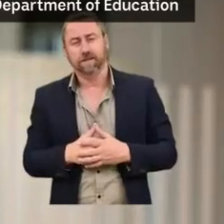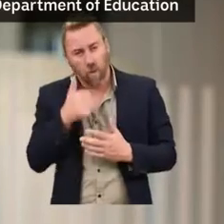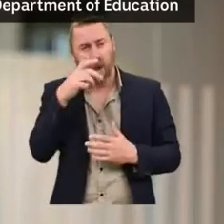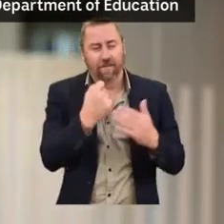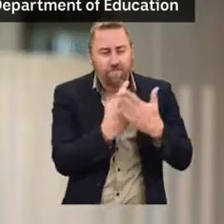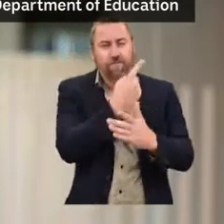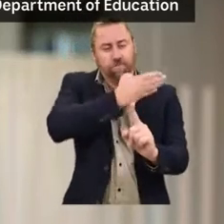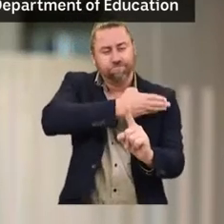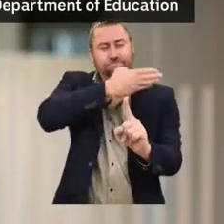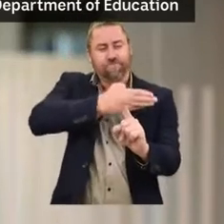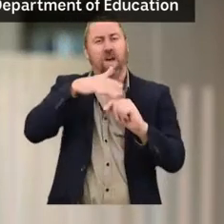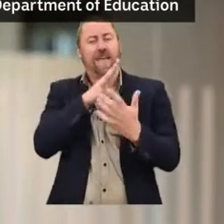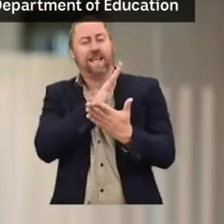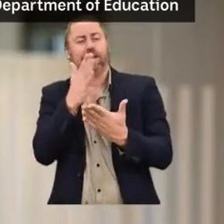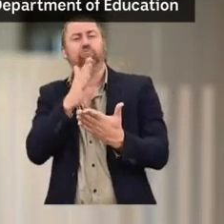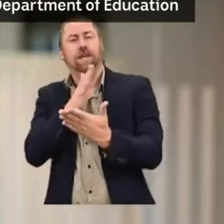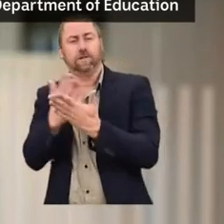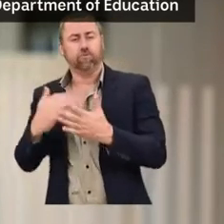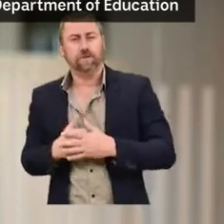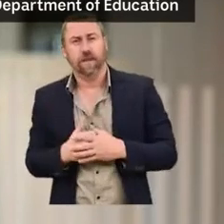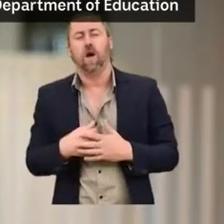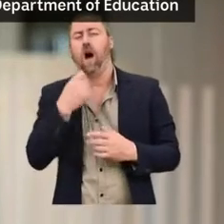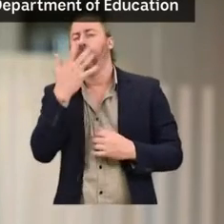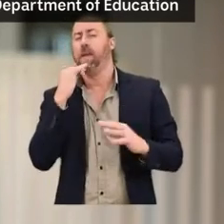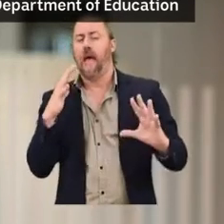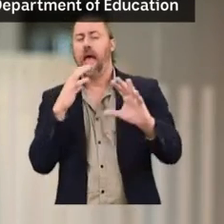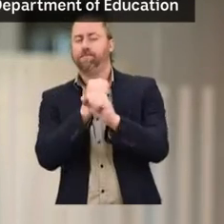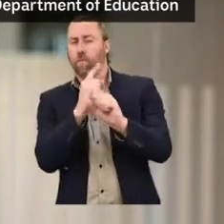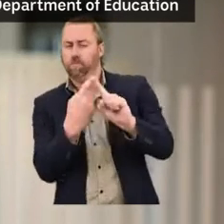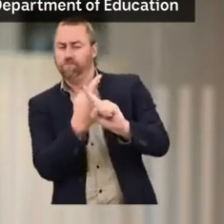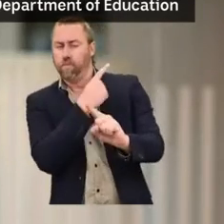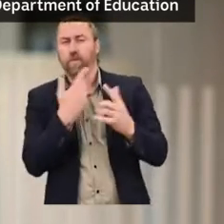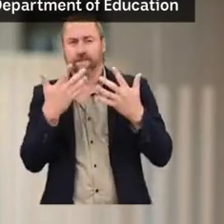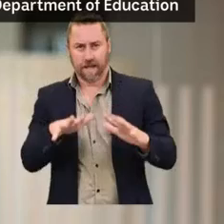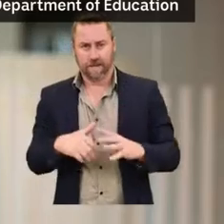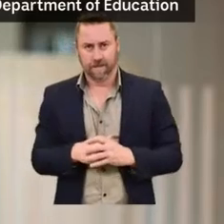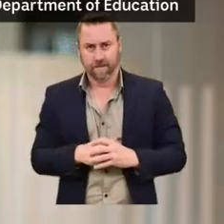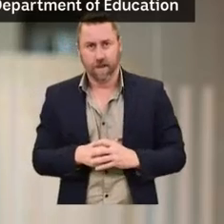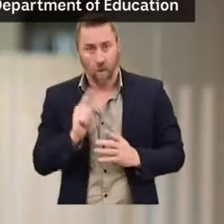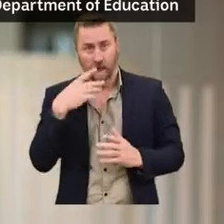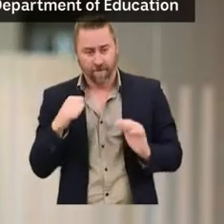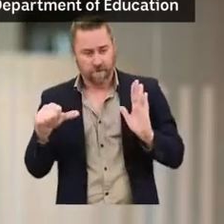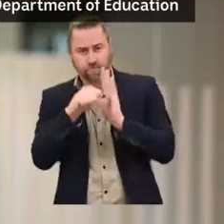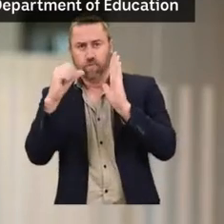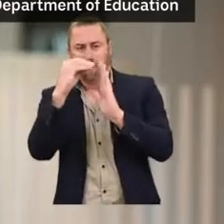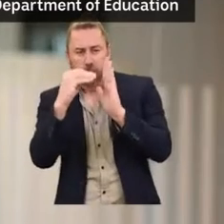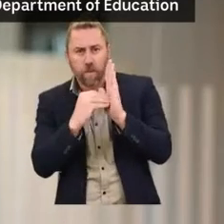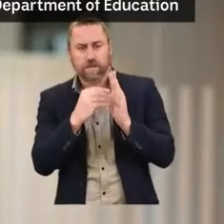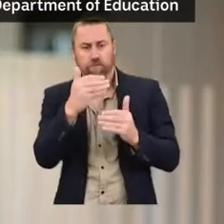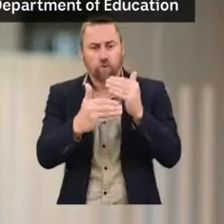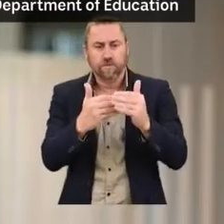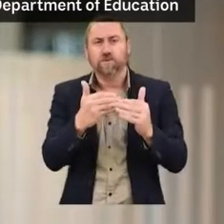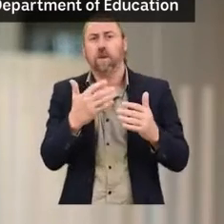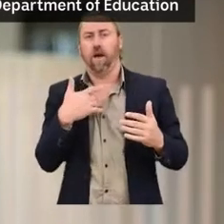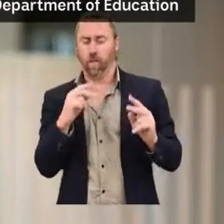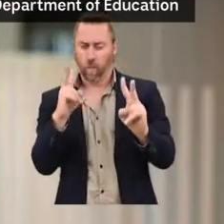work, but I'd like to recap on some of the key components. We have introduced rigorous mechanisms to ensure that